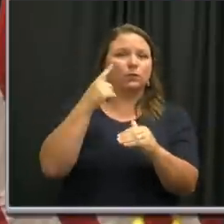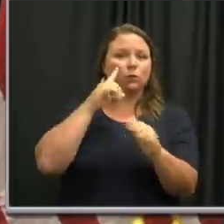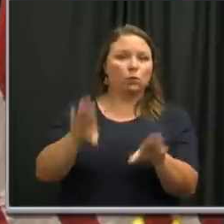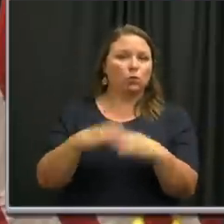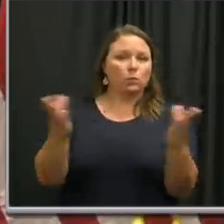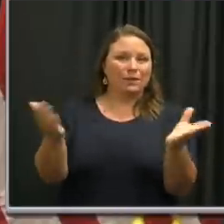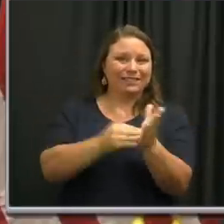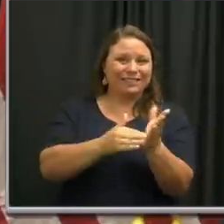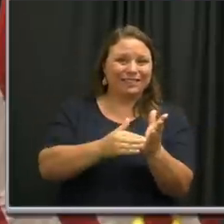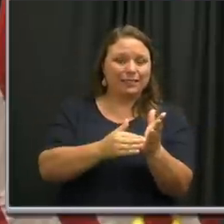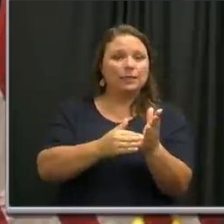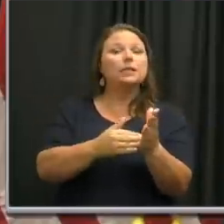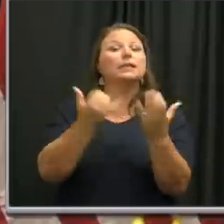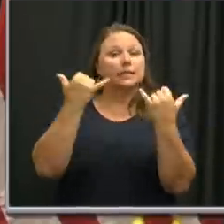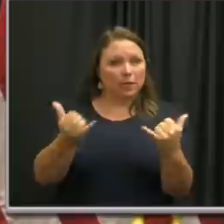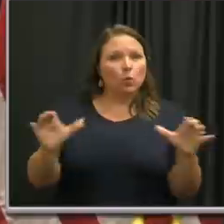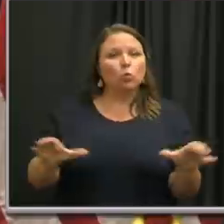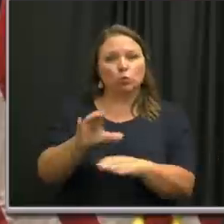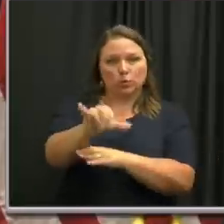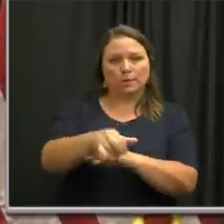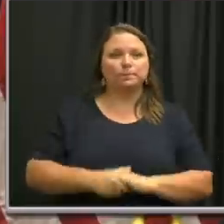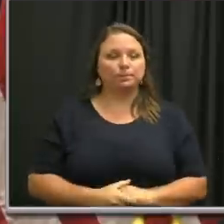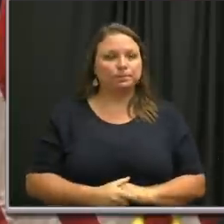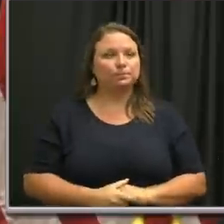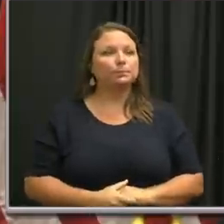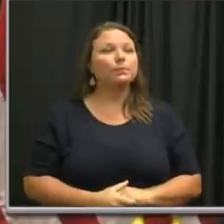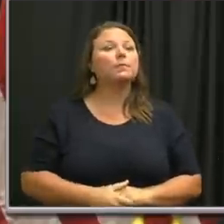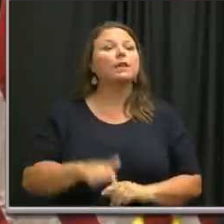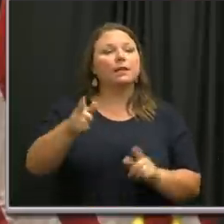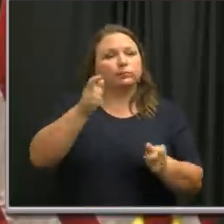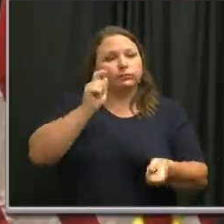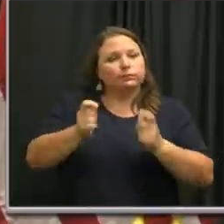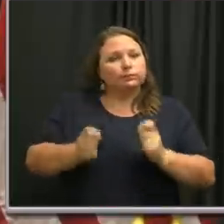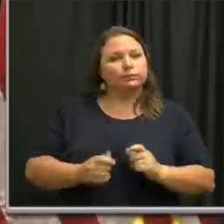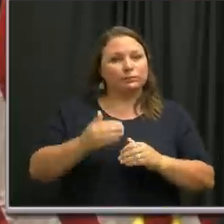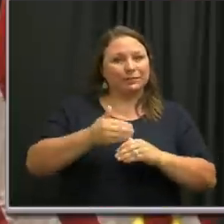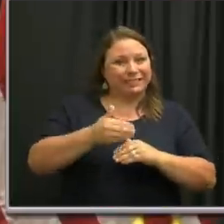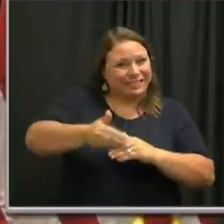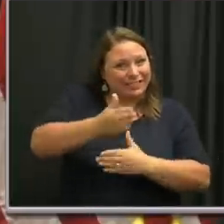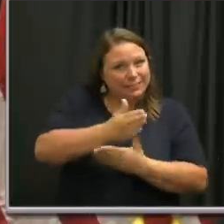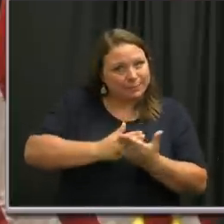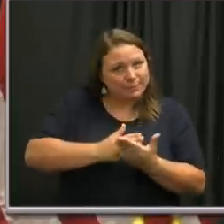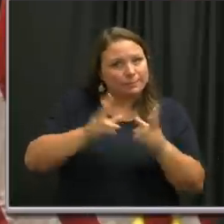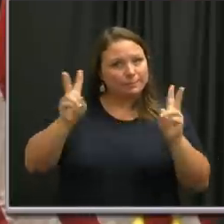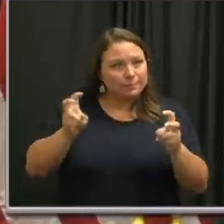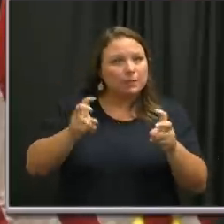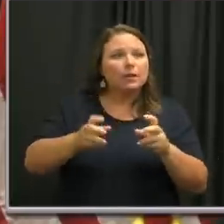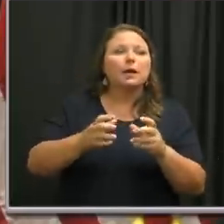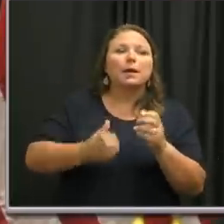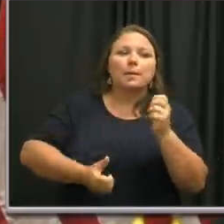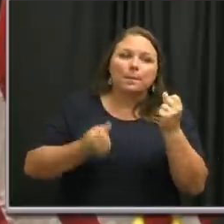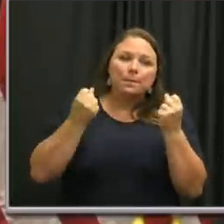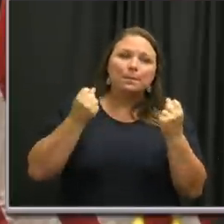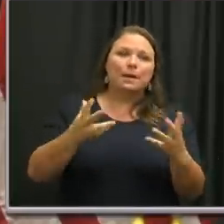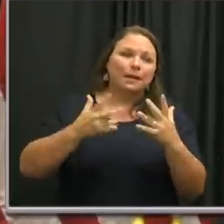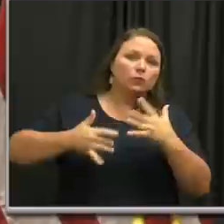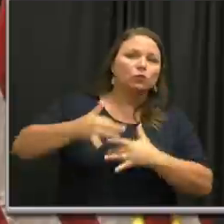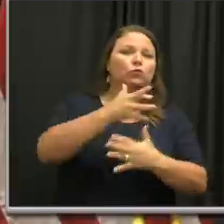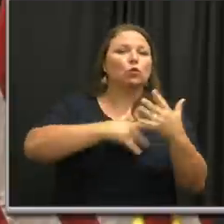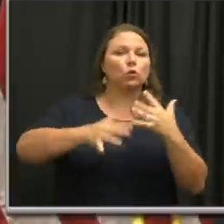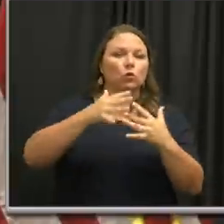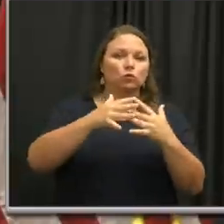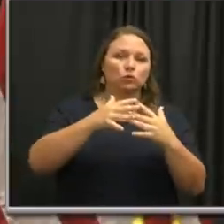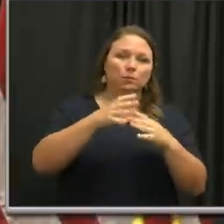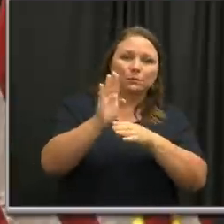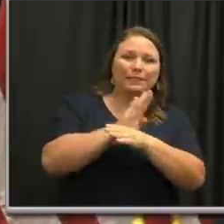And we are. In this modified next phase, many socially driven businesses and activities that